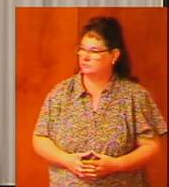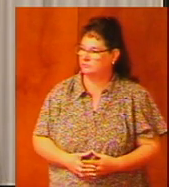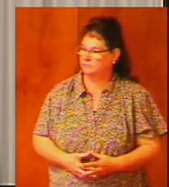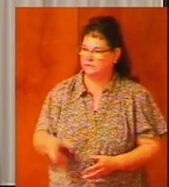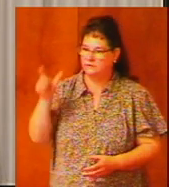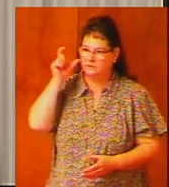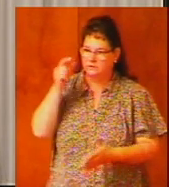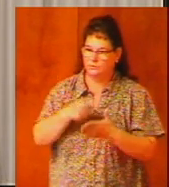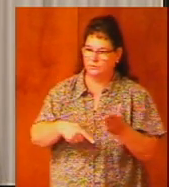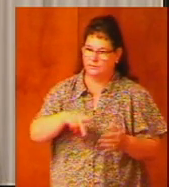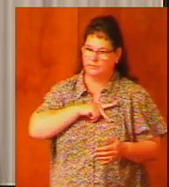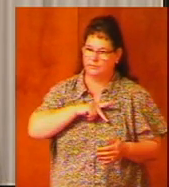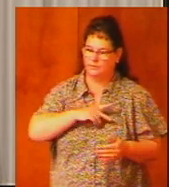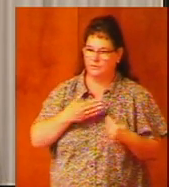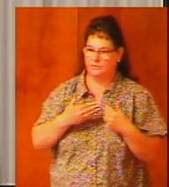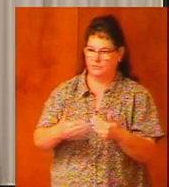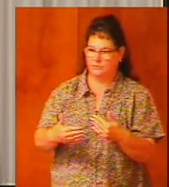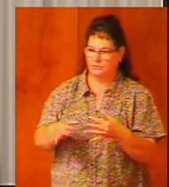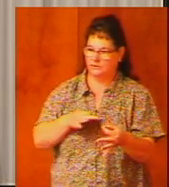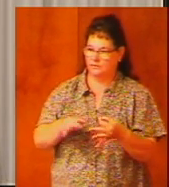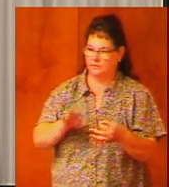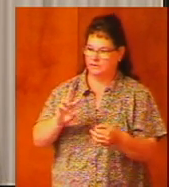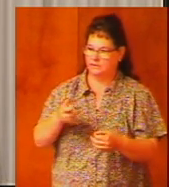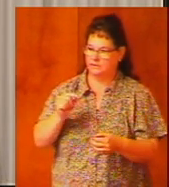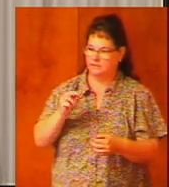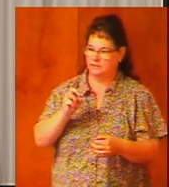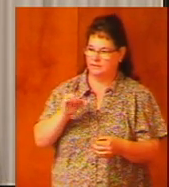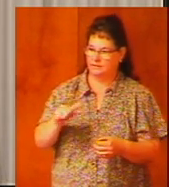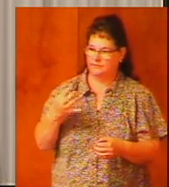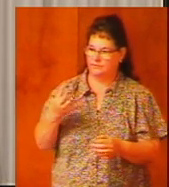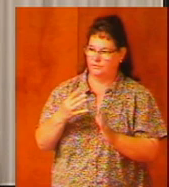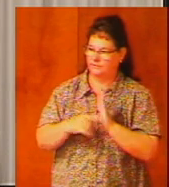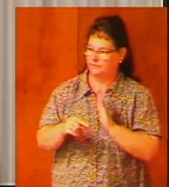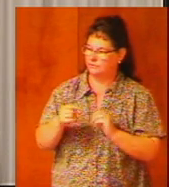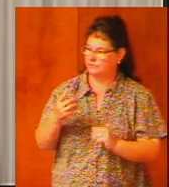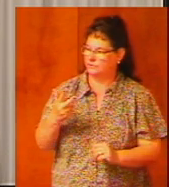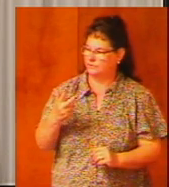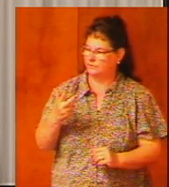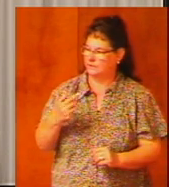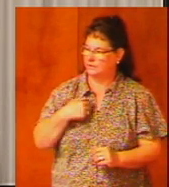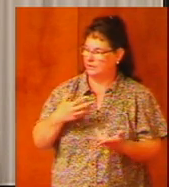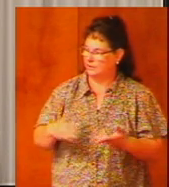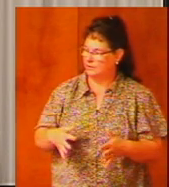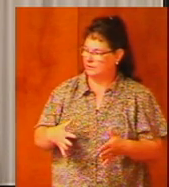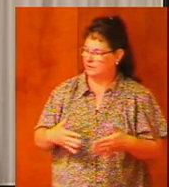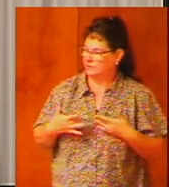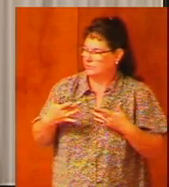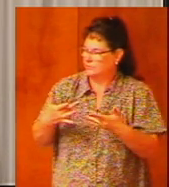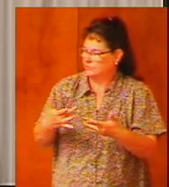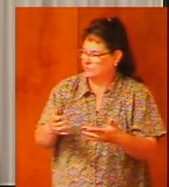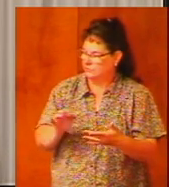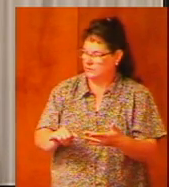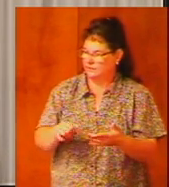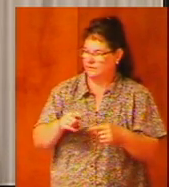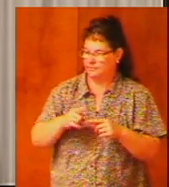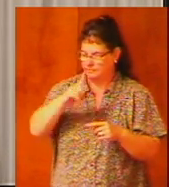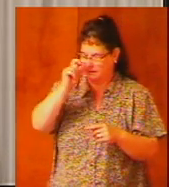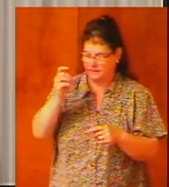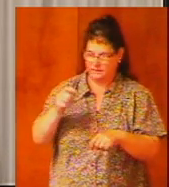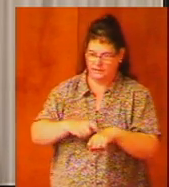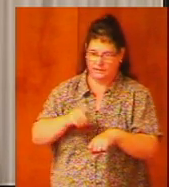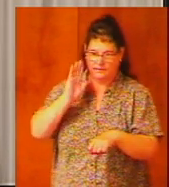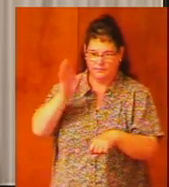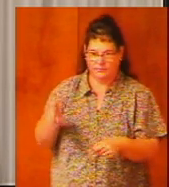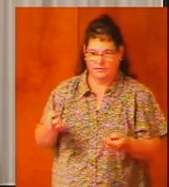listen to what Paul goes on to say in 2 Timothy 4 beginning in verse 3 I've already alluded to it for the time will